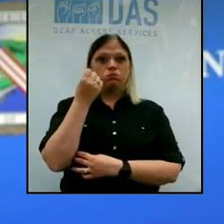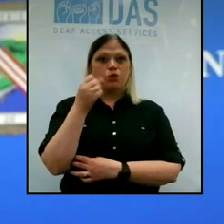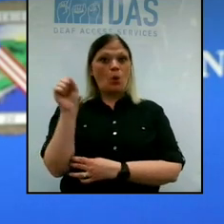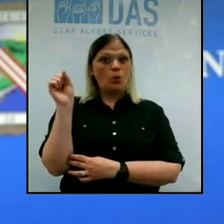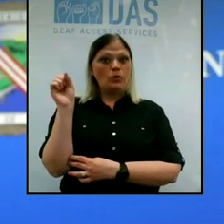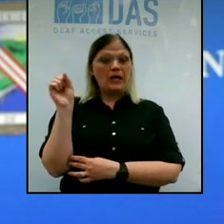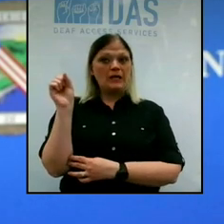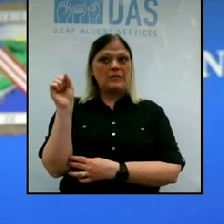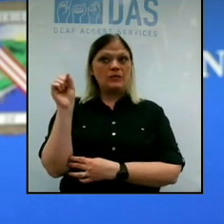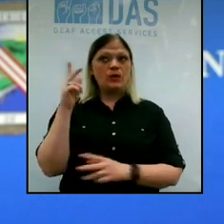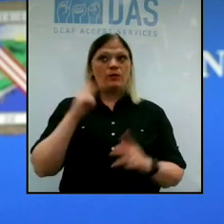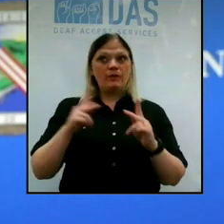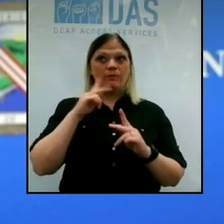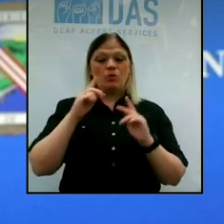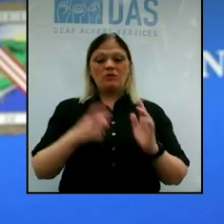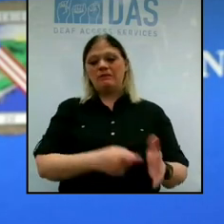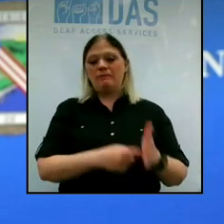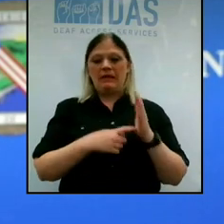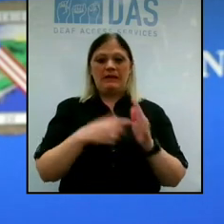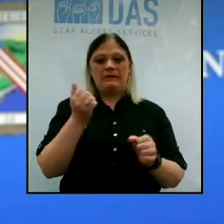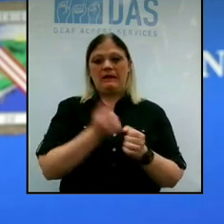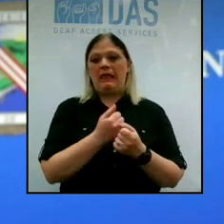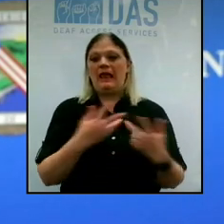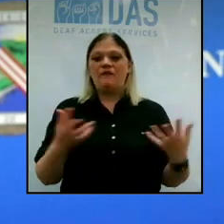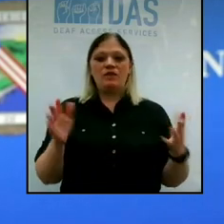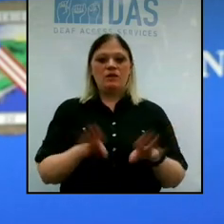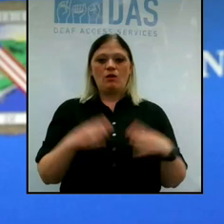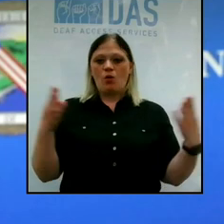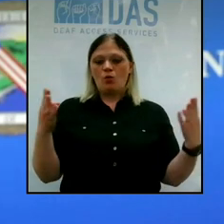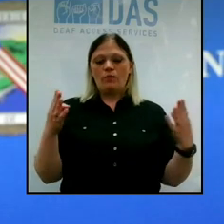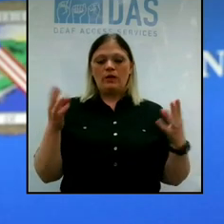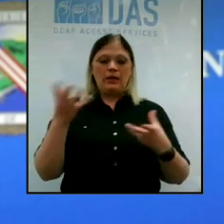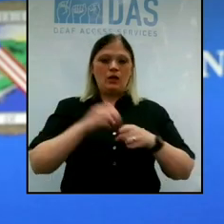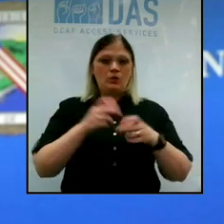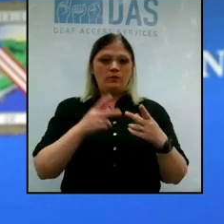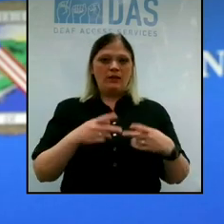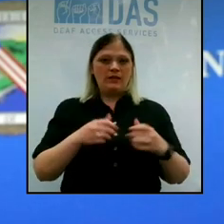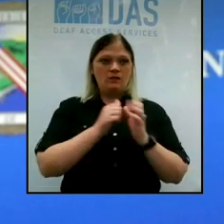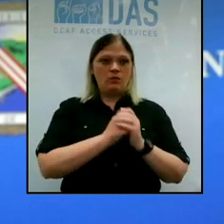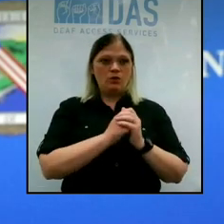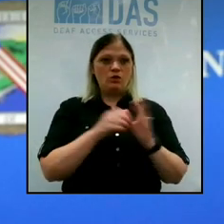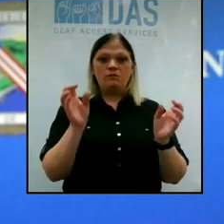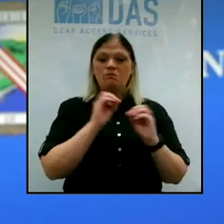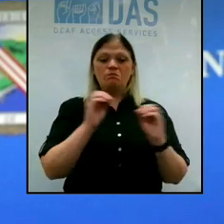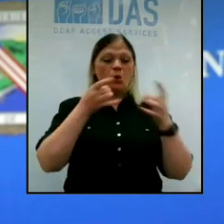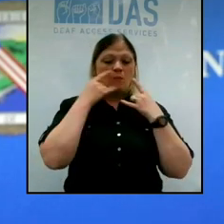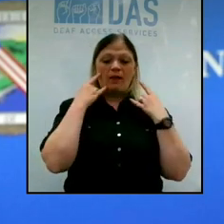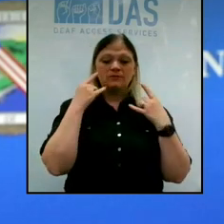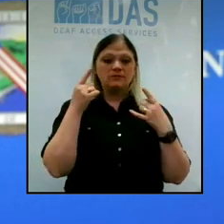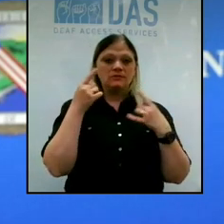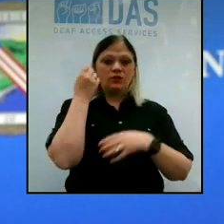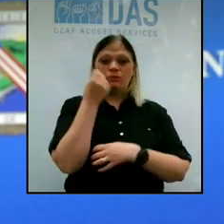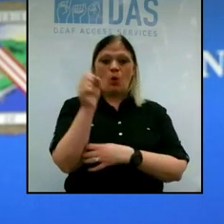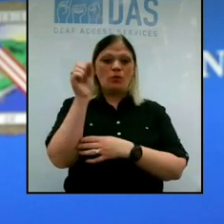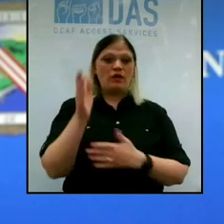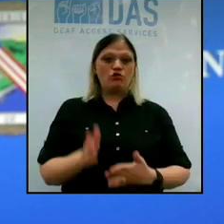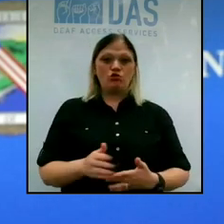demanding everything reopen now, including places of worship. None of them were wearing masks, and a state assemblyman